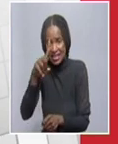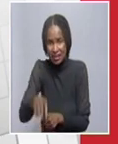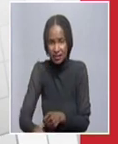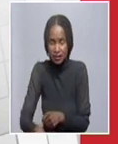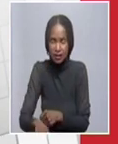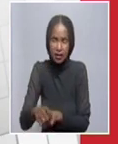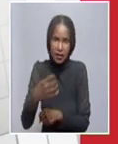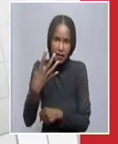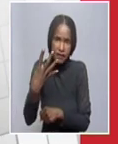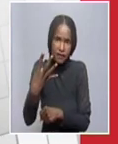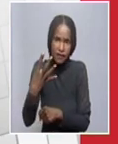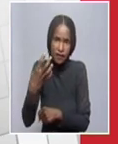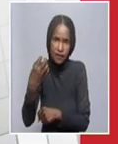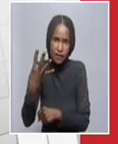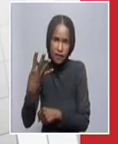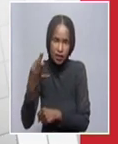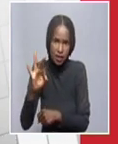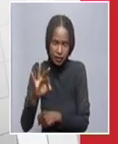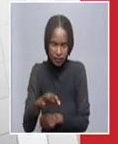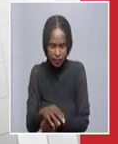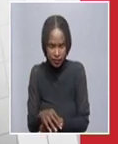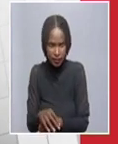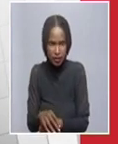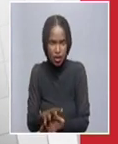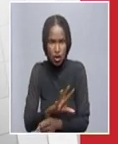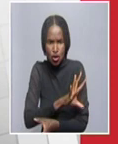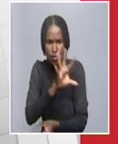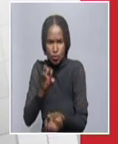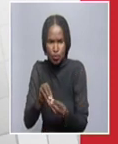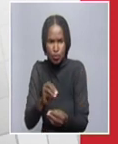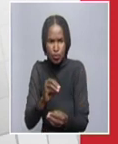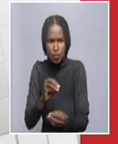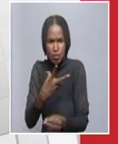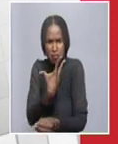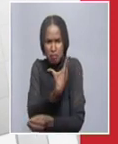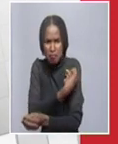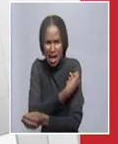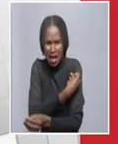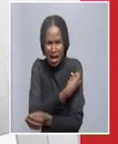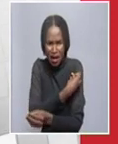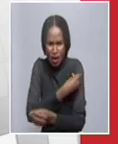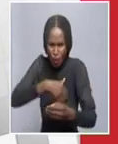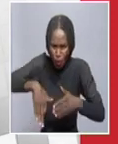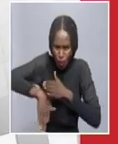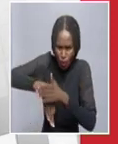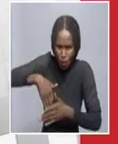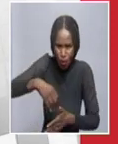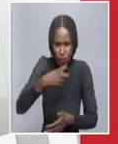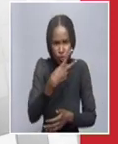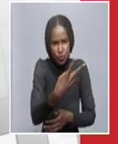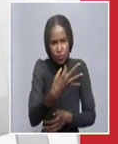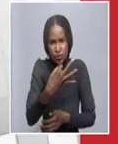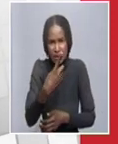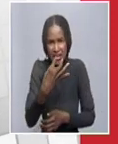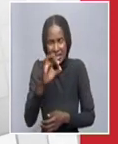189,449. Cumulative COVID-19 vaccine completed, 219